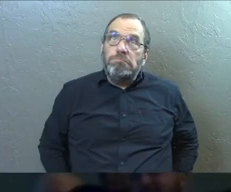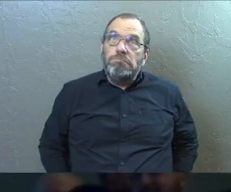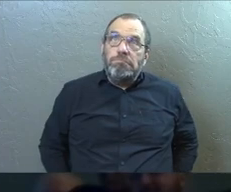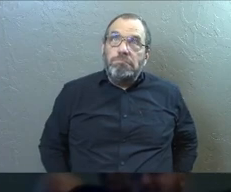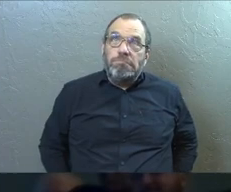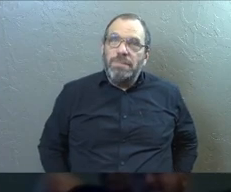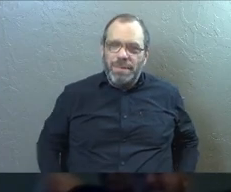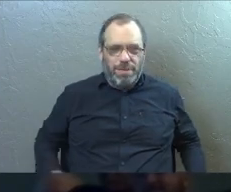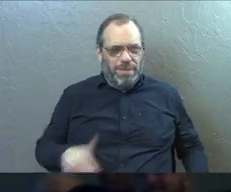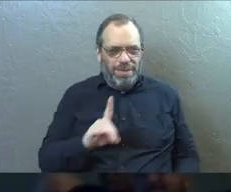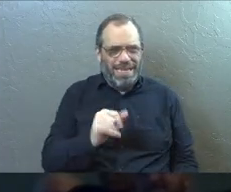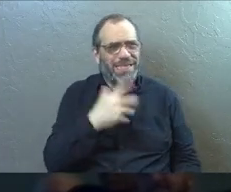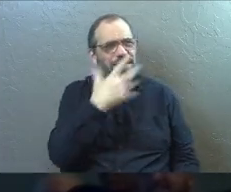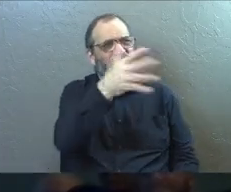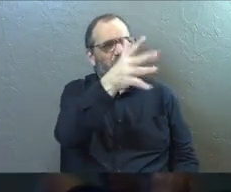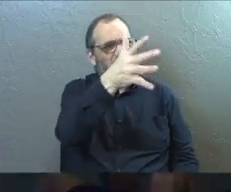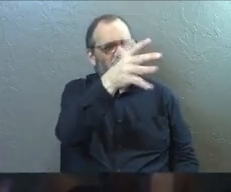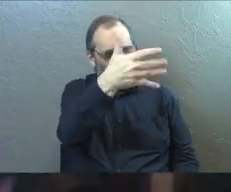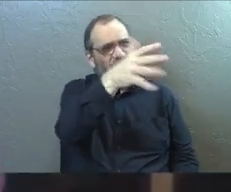Dane's like, stop, would you?